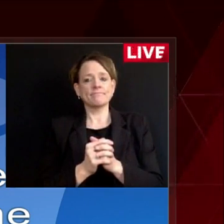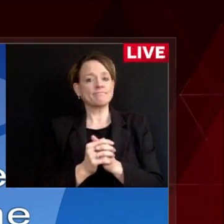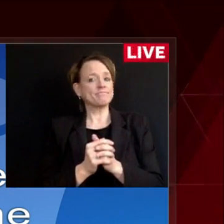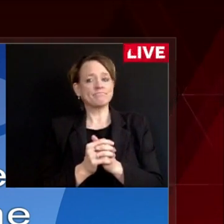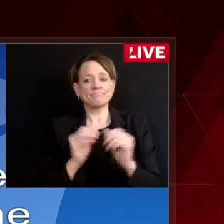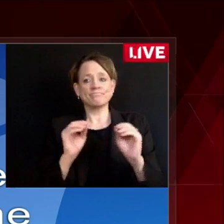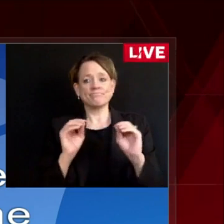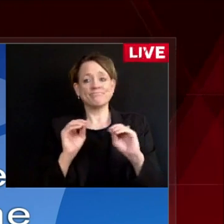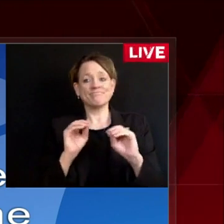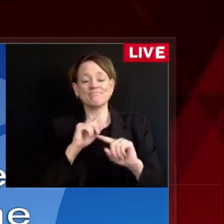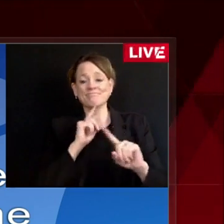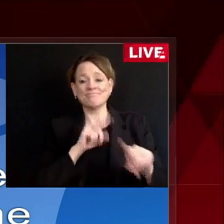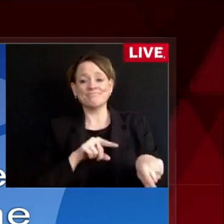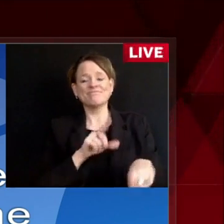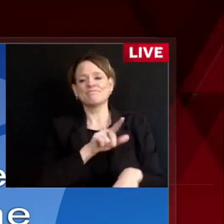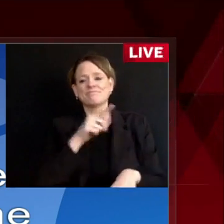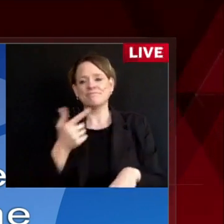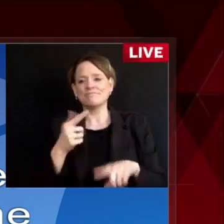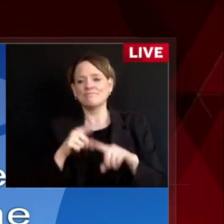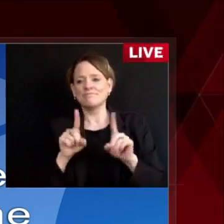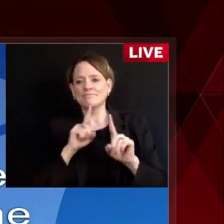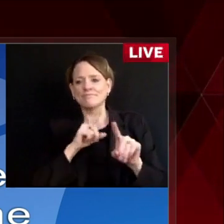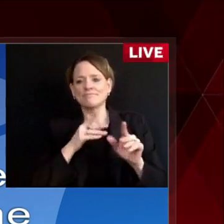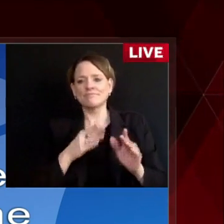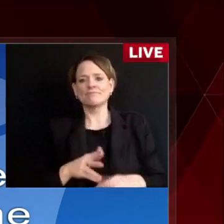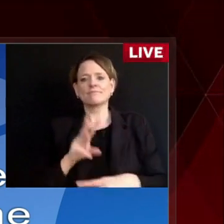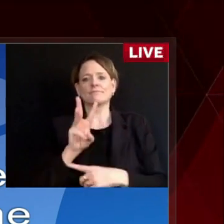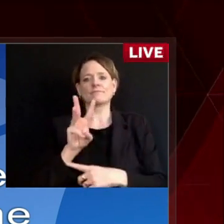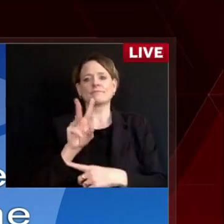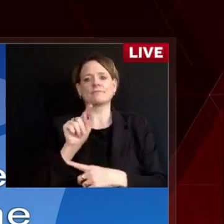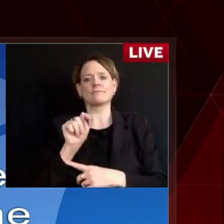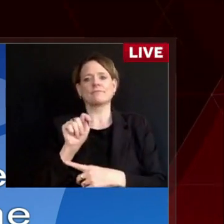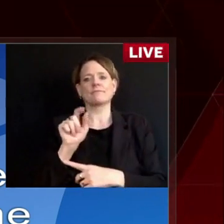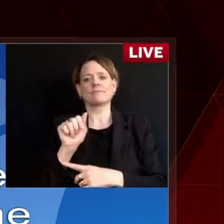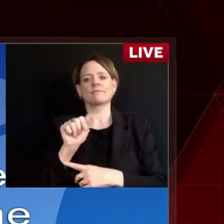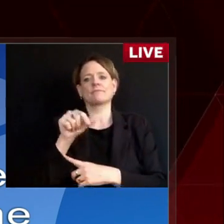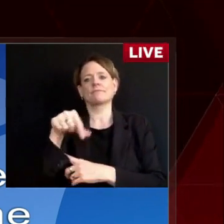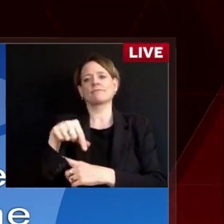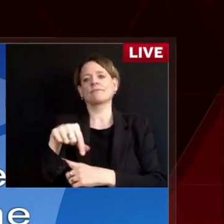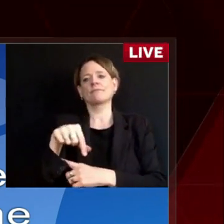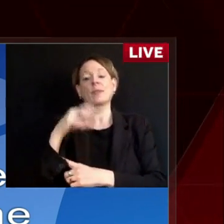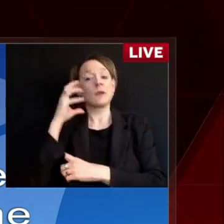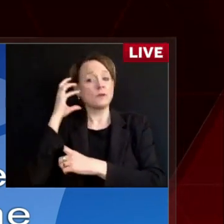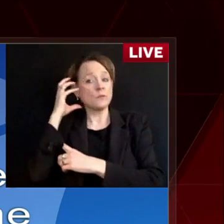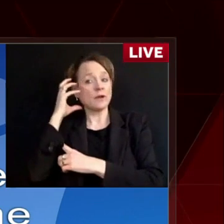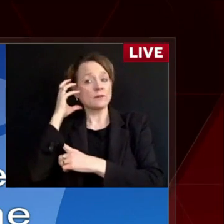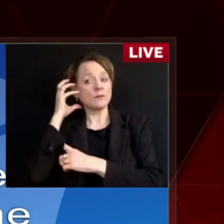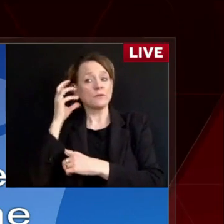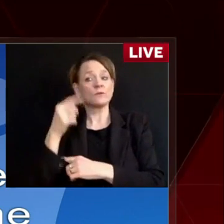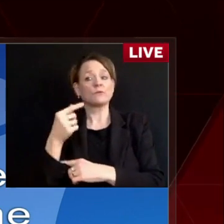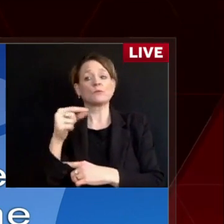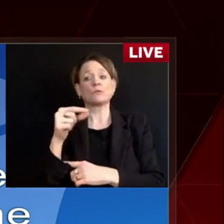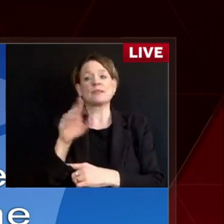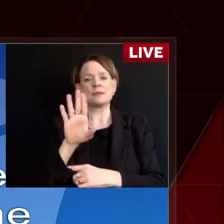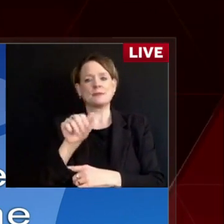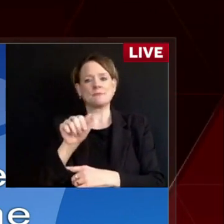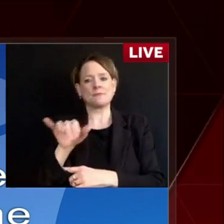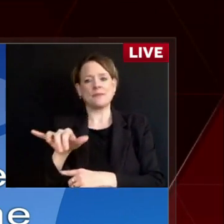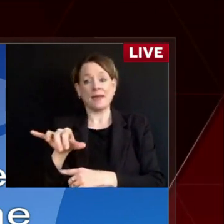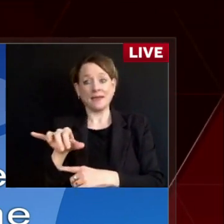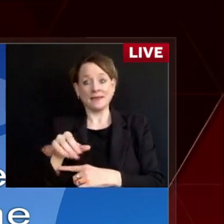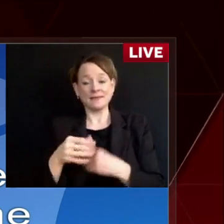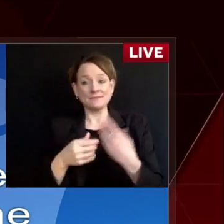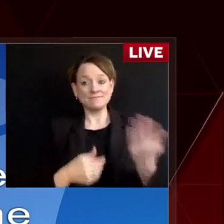confirmed cases since yesterday, 24 new deaths. If you want to continue to watch this, we will have it on 12